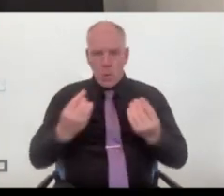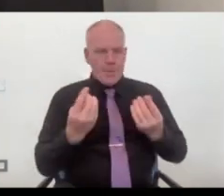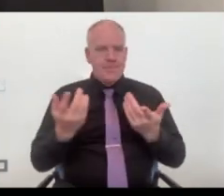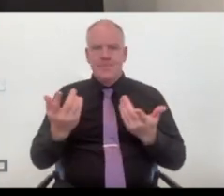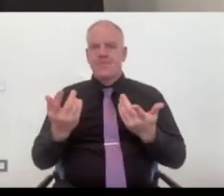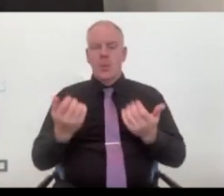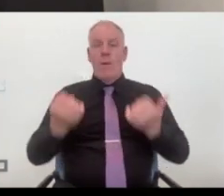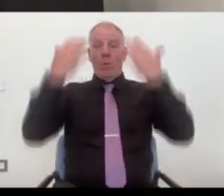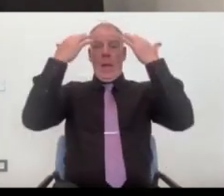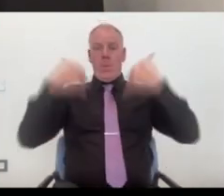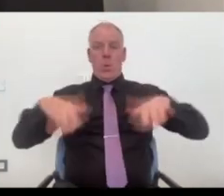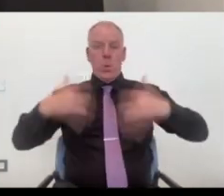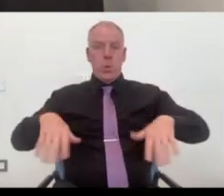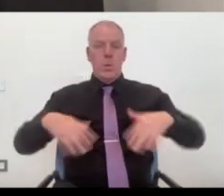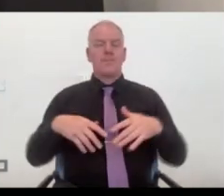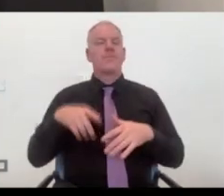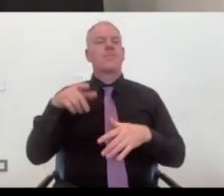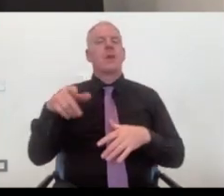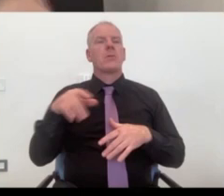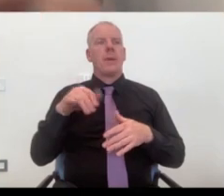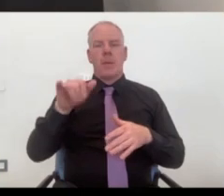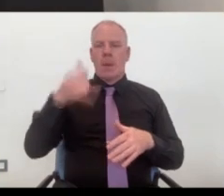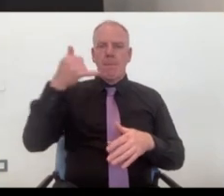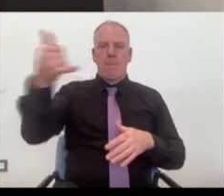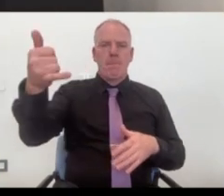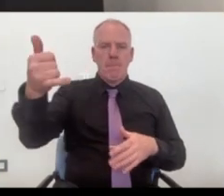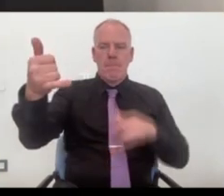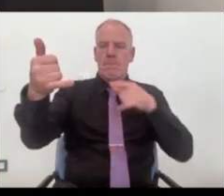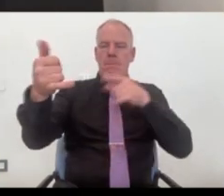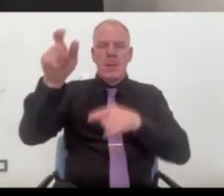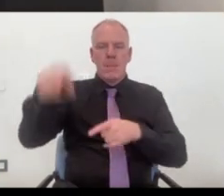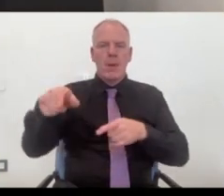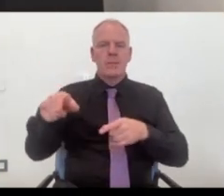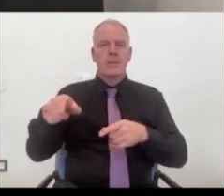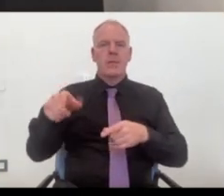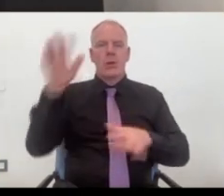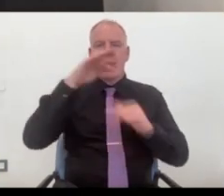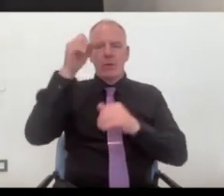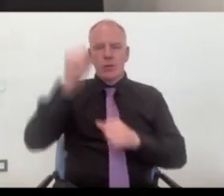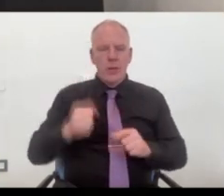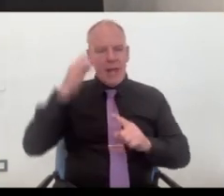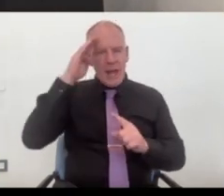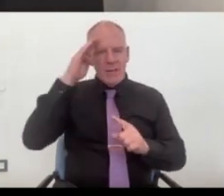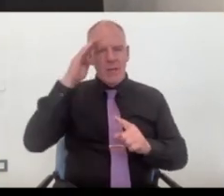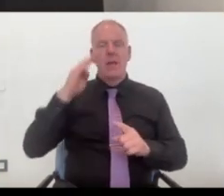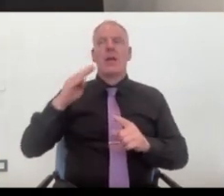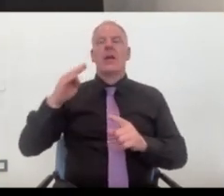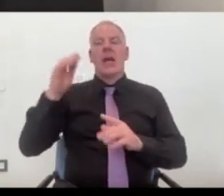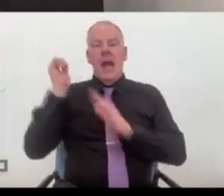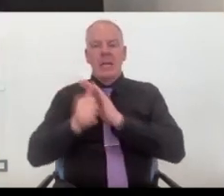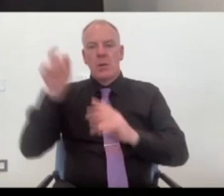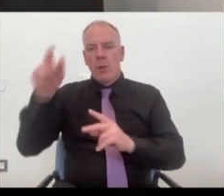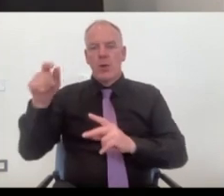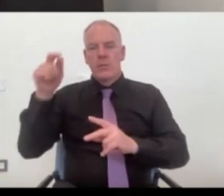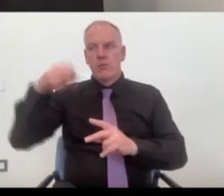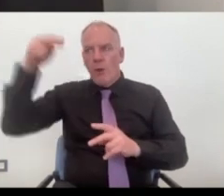overwhelming. And so being able to speak to, instead of having to speak to somebody who's looking after the south and there's an expert and somebody who's looking after the north and they're an expert,